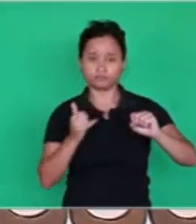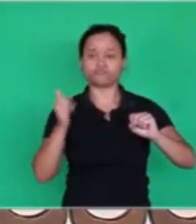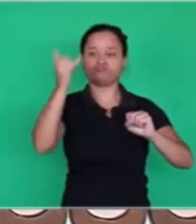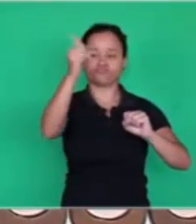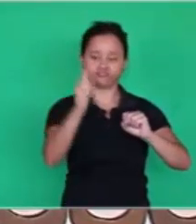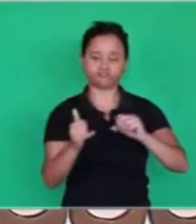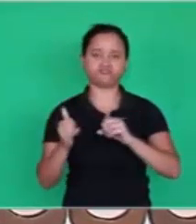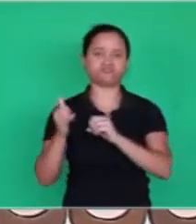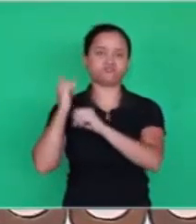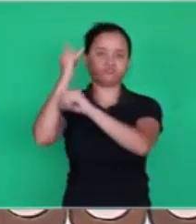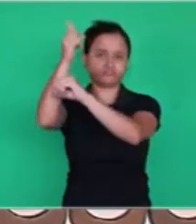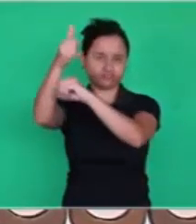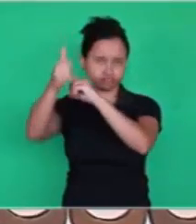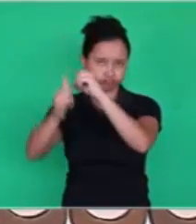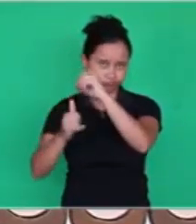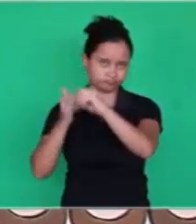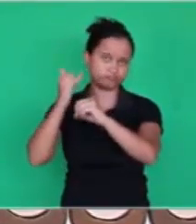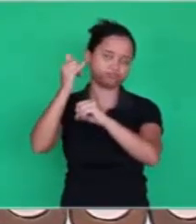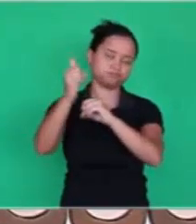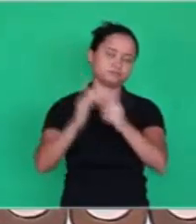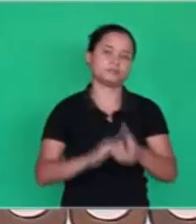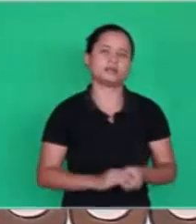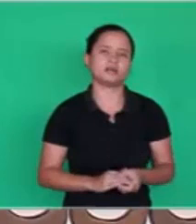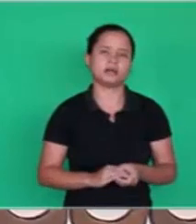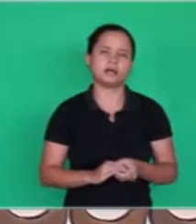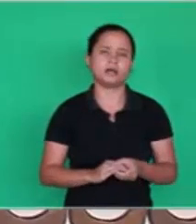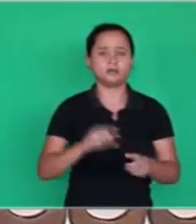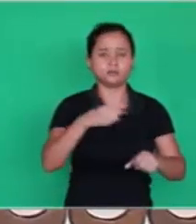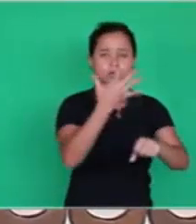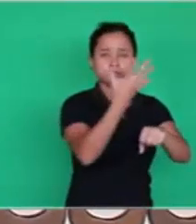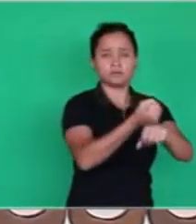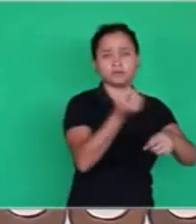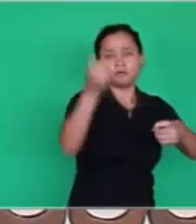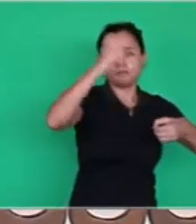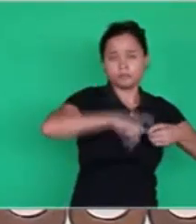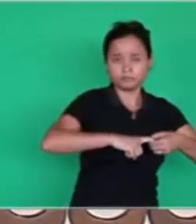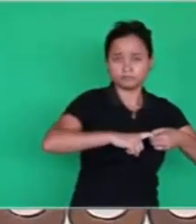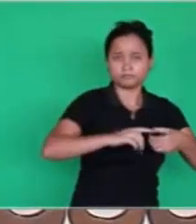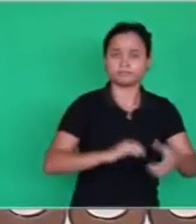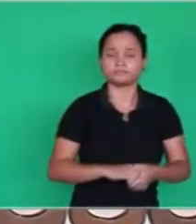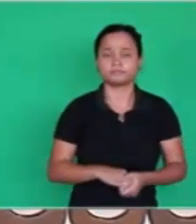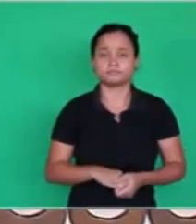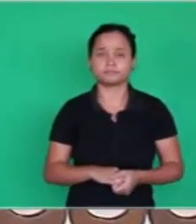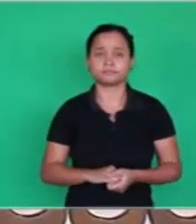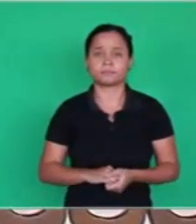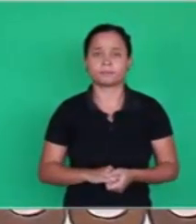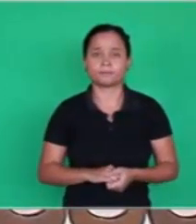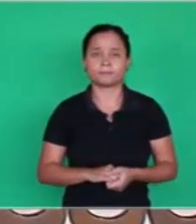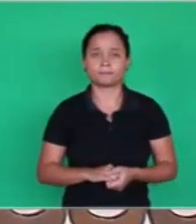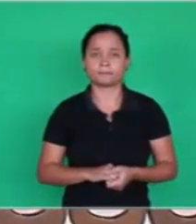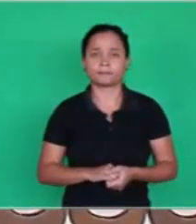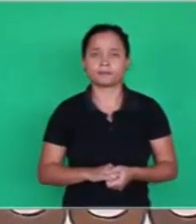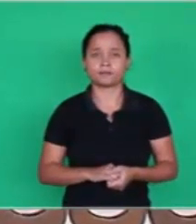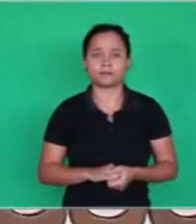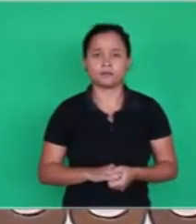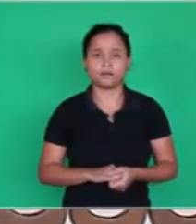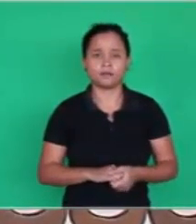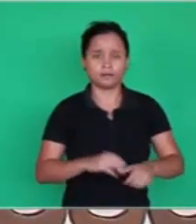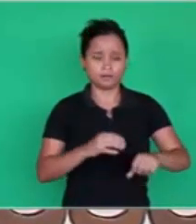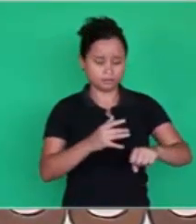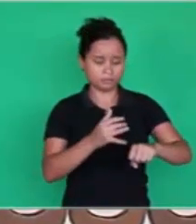So, when matter goes back to its form, you can see how interesting the energy is here.